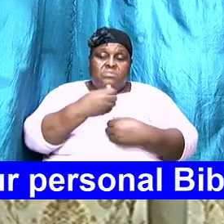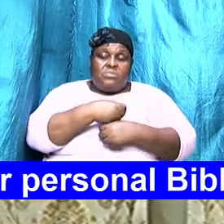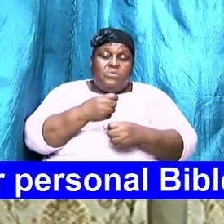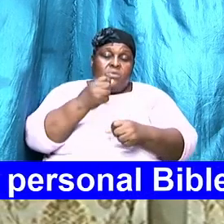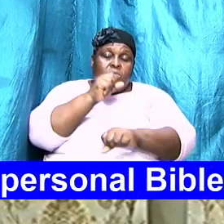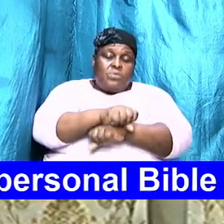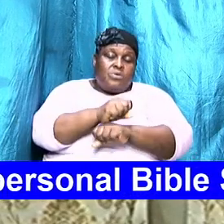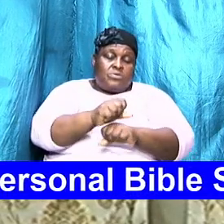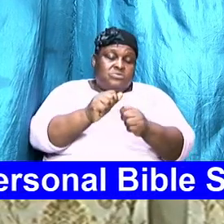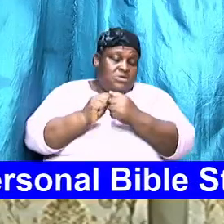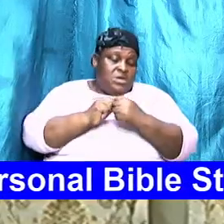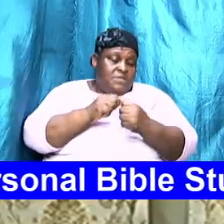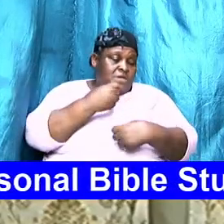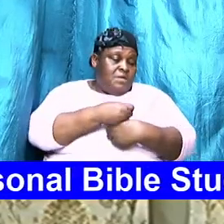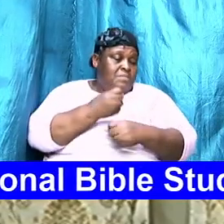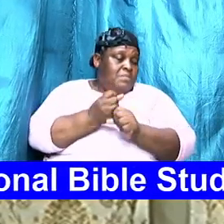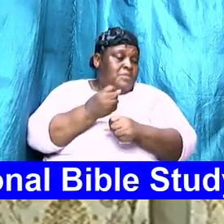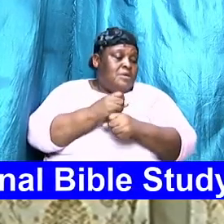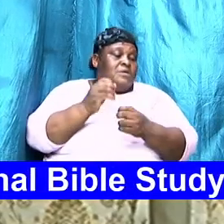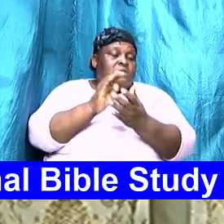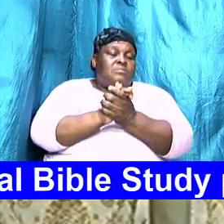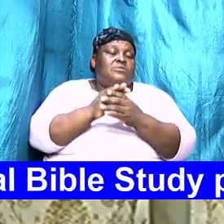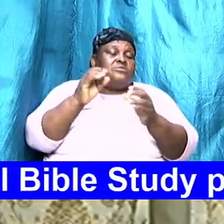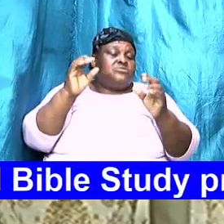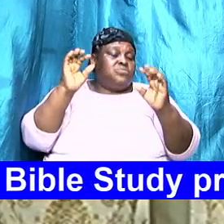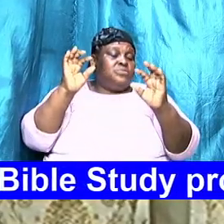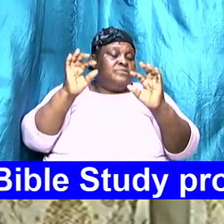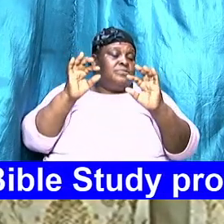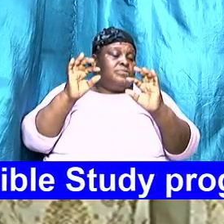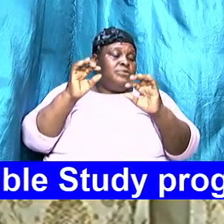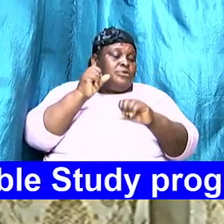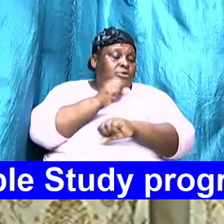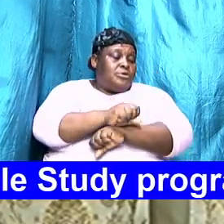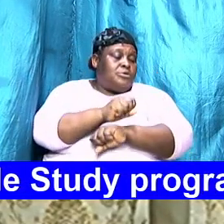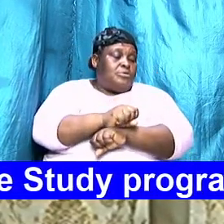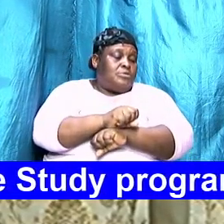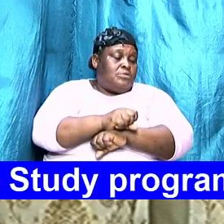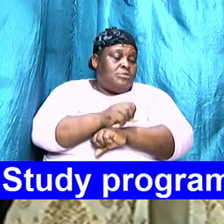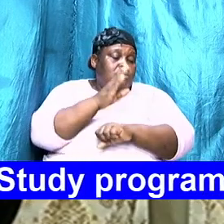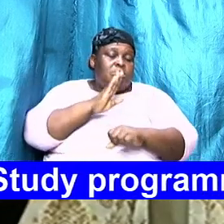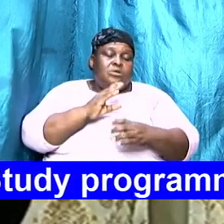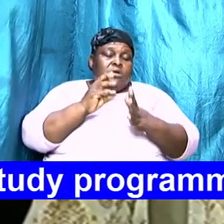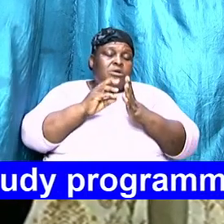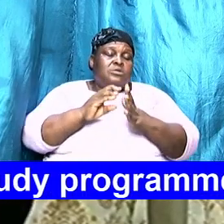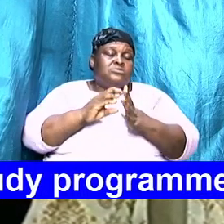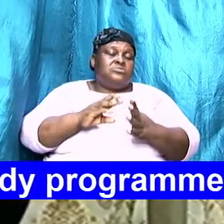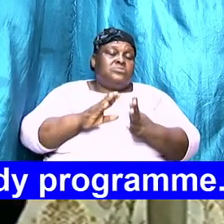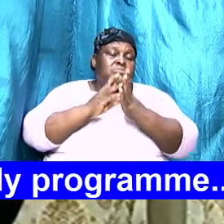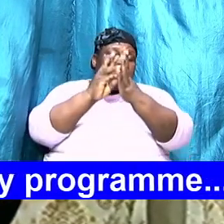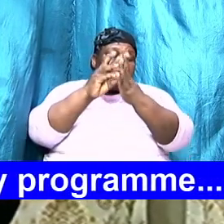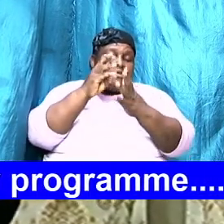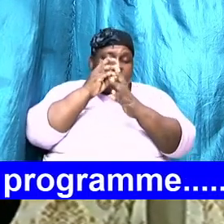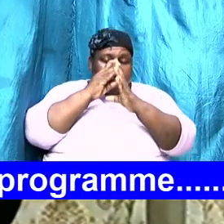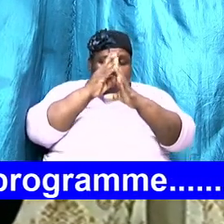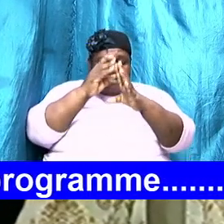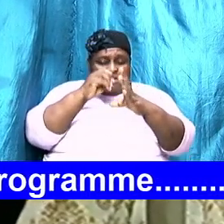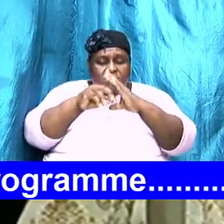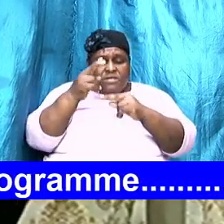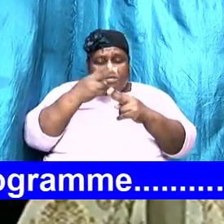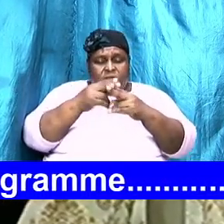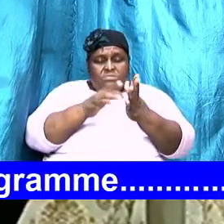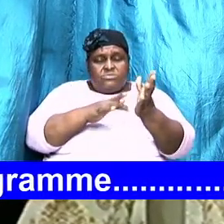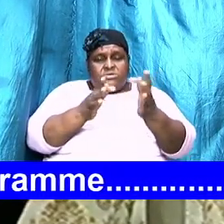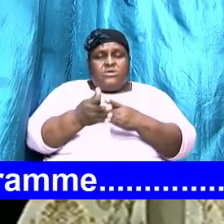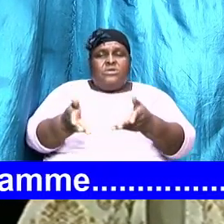bless you next week God's willing same time in the name of the Lord Jesus Father in the name of Jesus we come